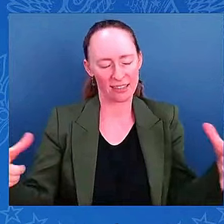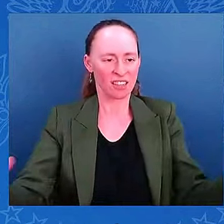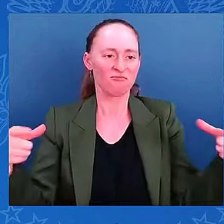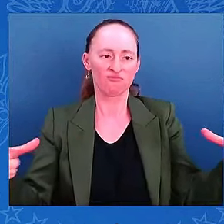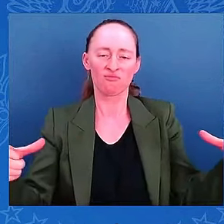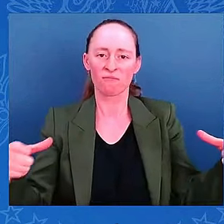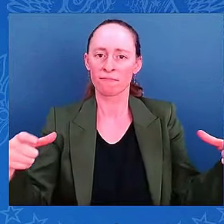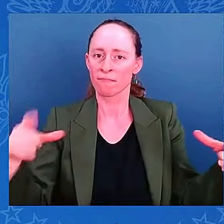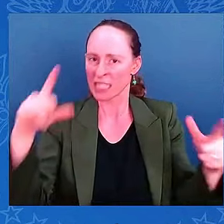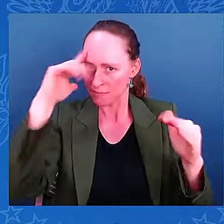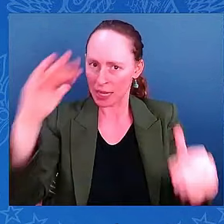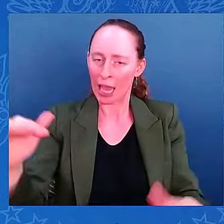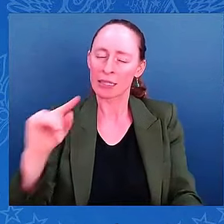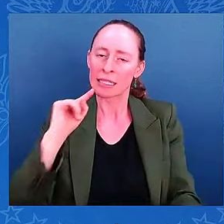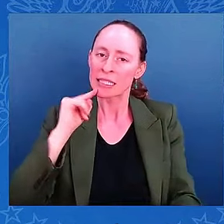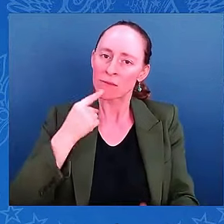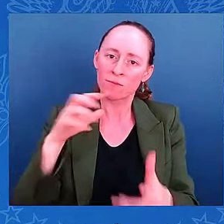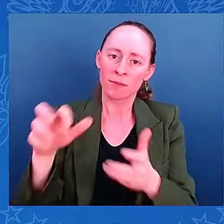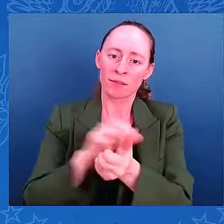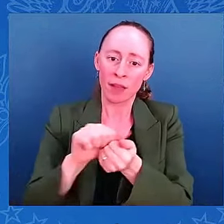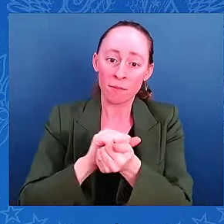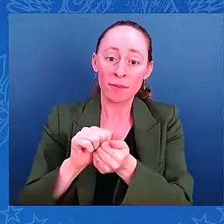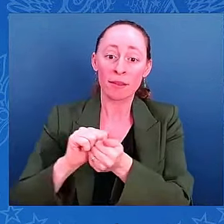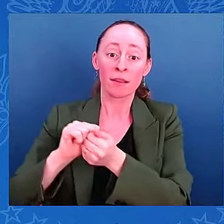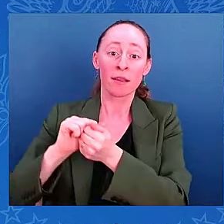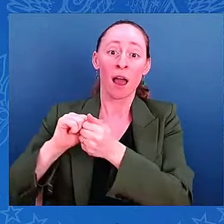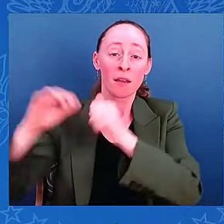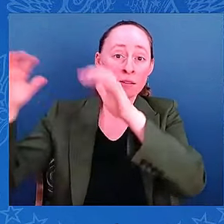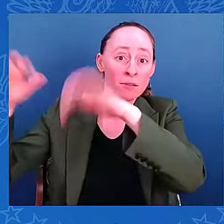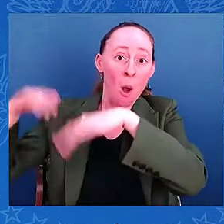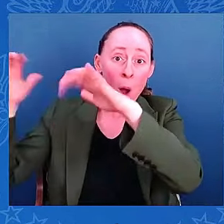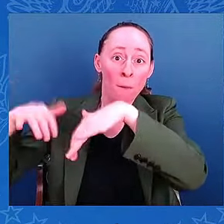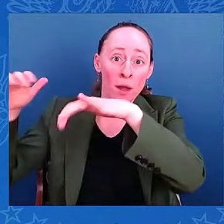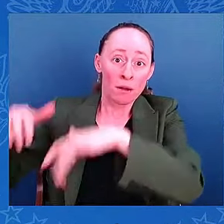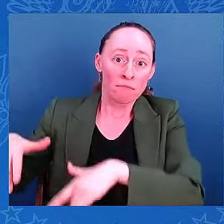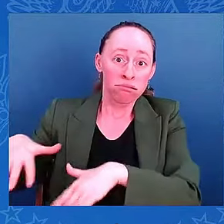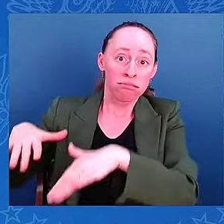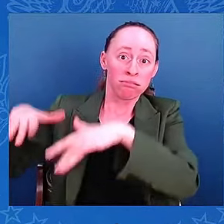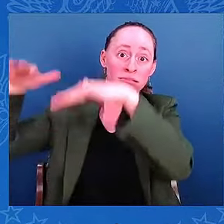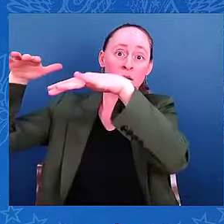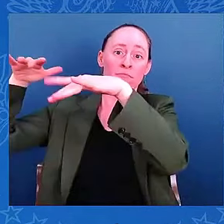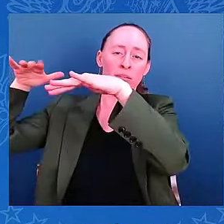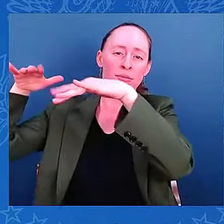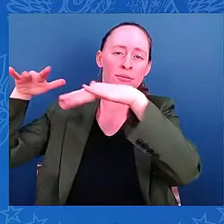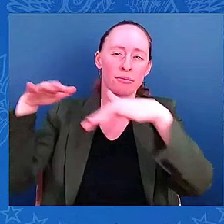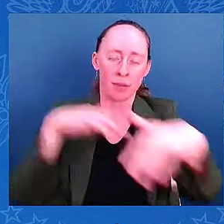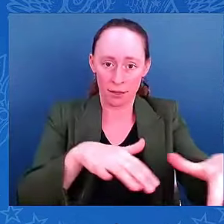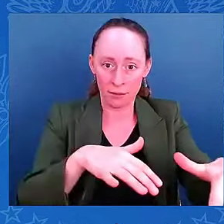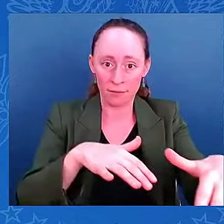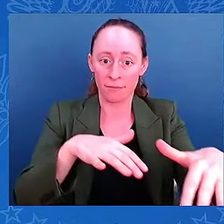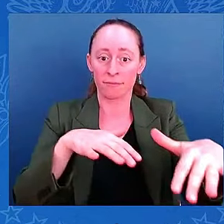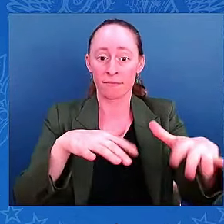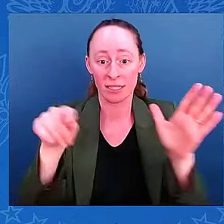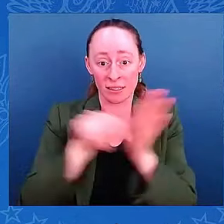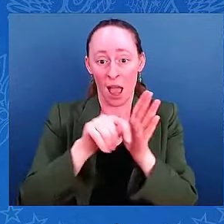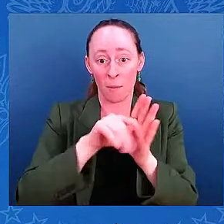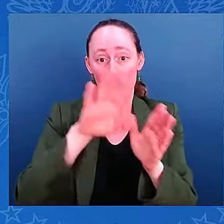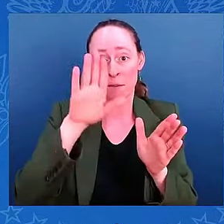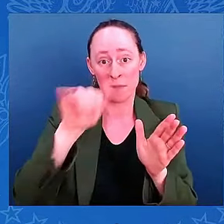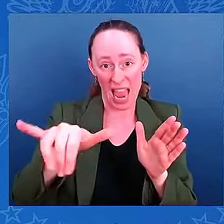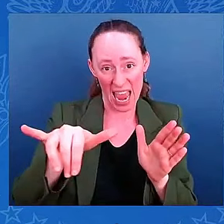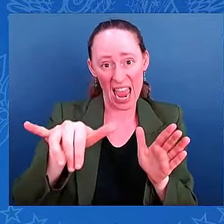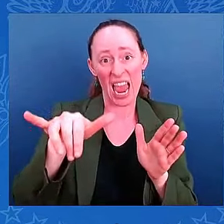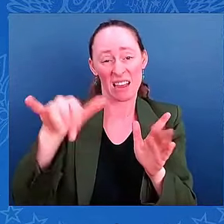down on something. It's not just, you know, Tampa Bay with that 8 to 12-foot forecast or 10 to 15 down to Boca Grande.